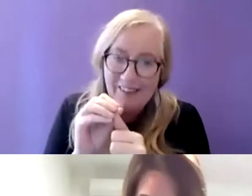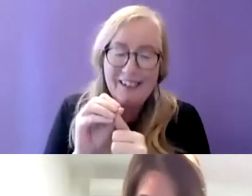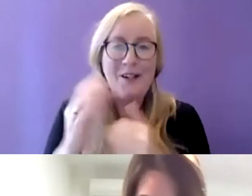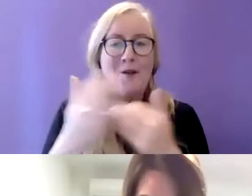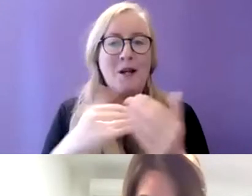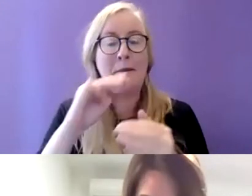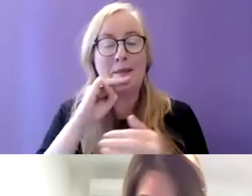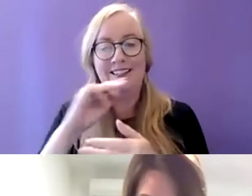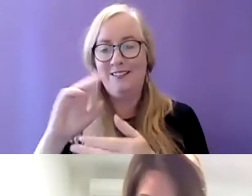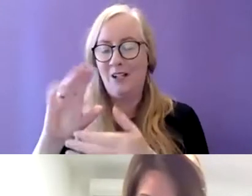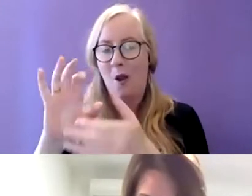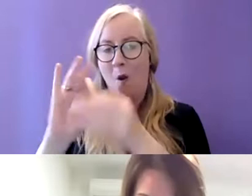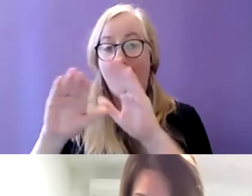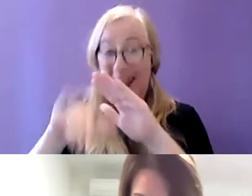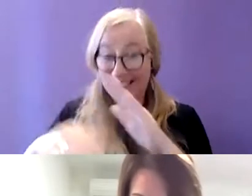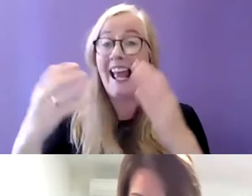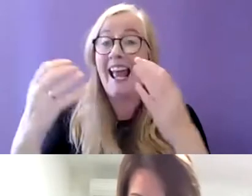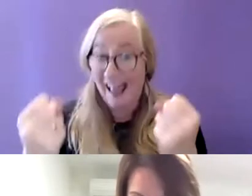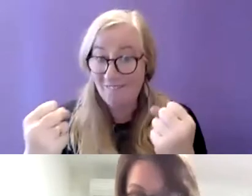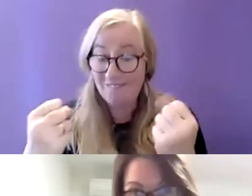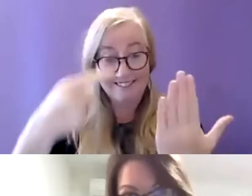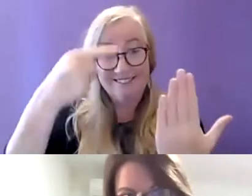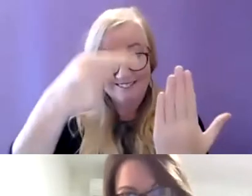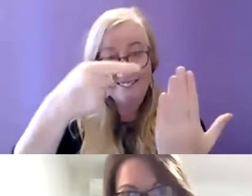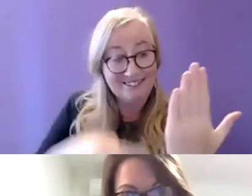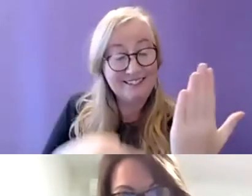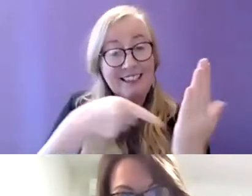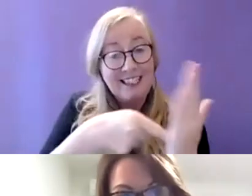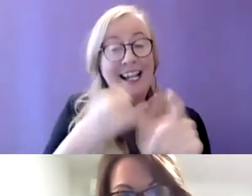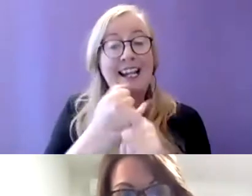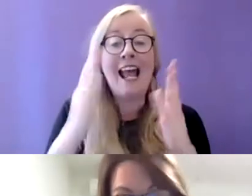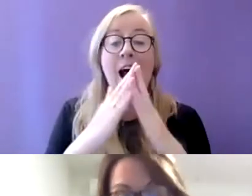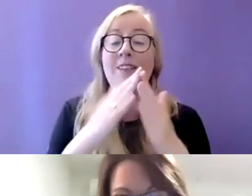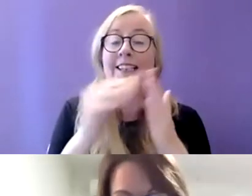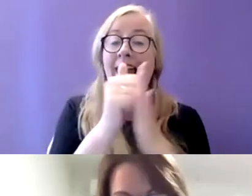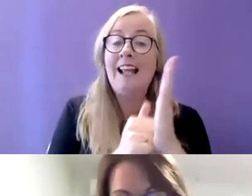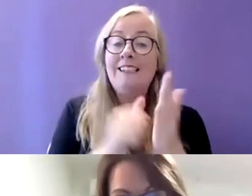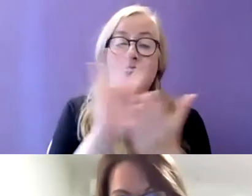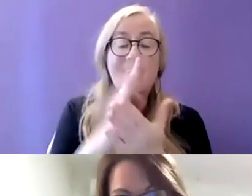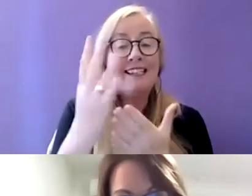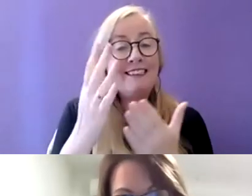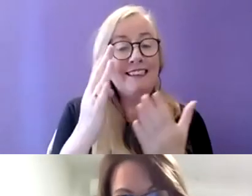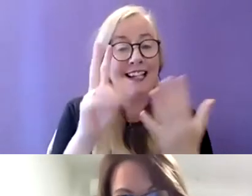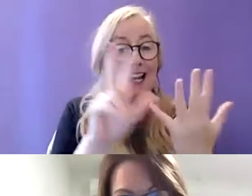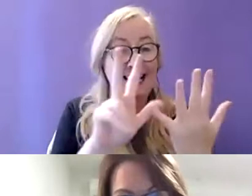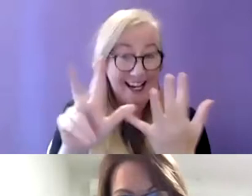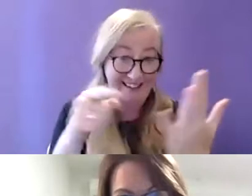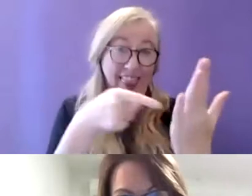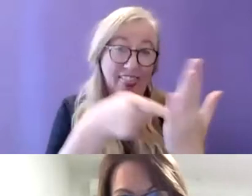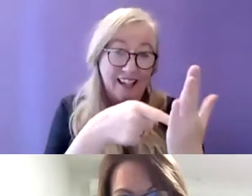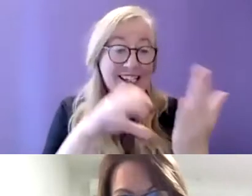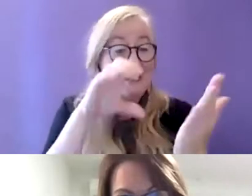homelessness it's set out in the Housing Act 1988 in section 2 that's in the